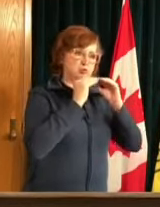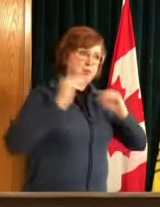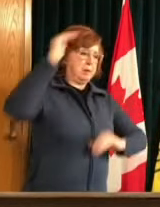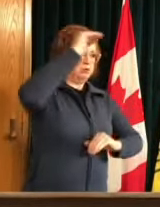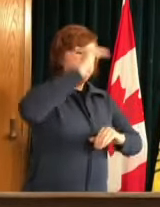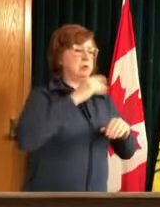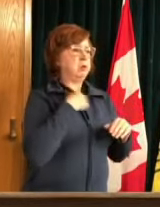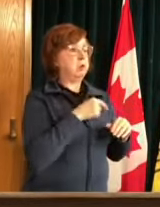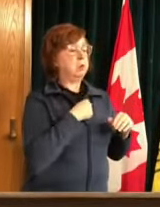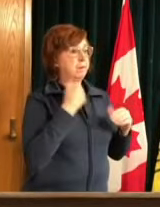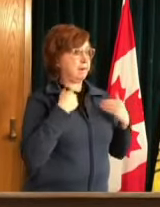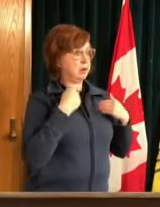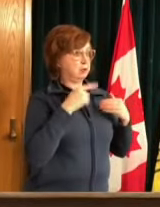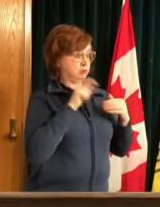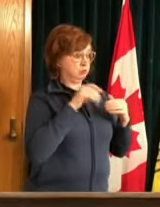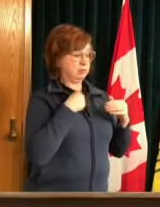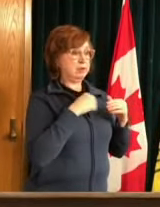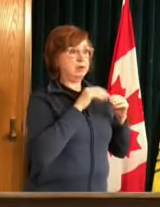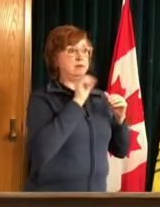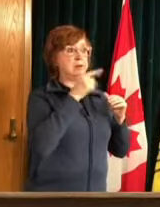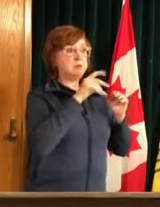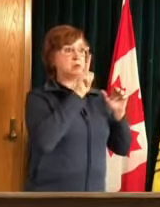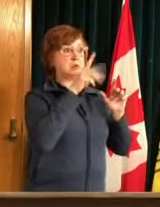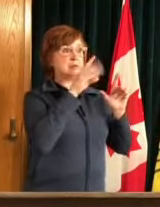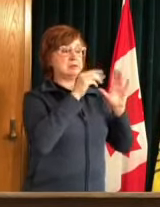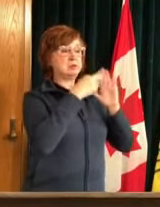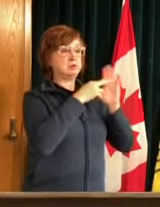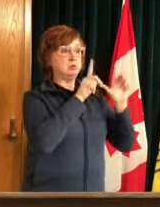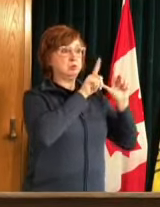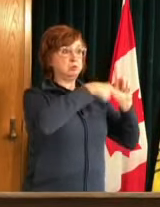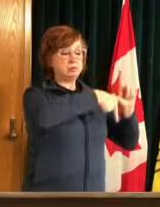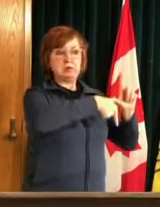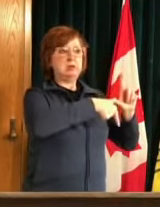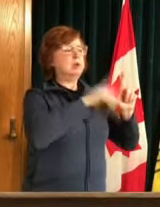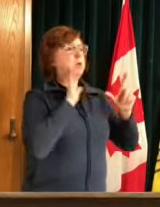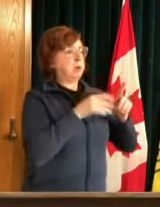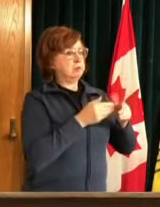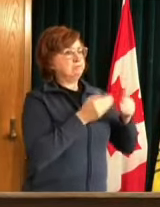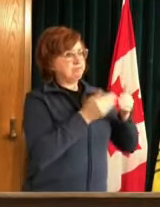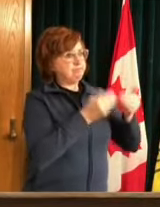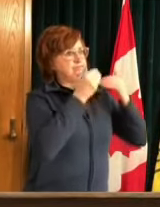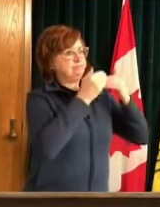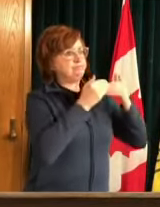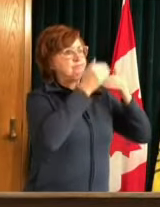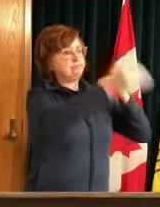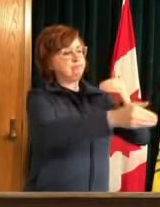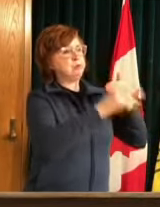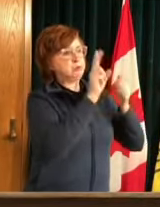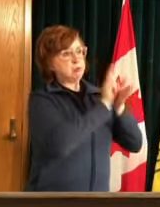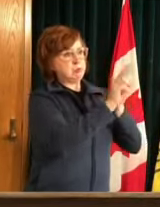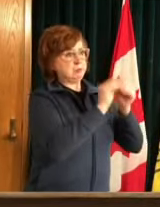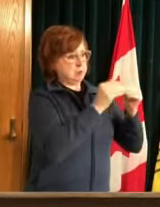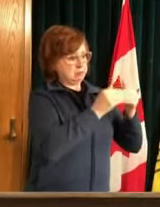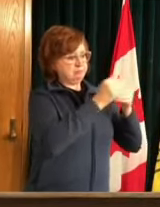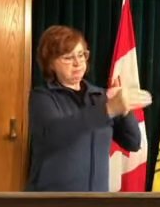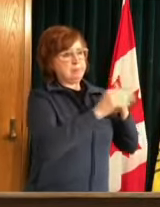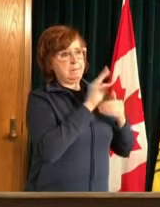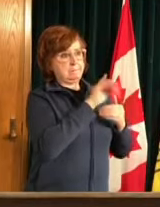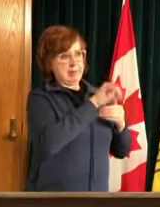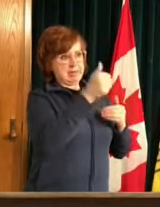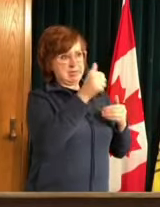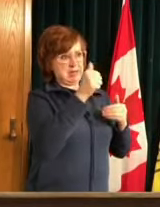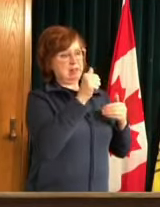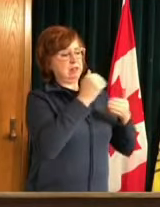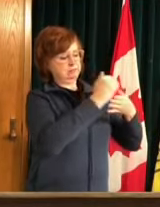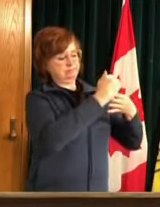expire on like April the 26th by two more weeks out to May the 10th as always they will be reviewed and renewed